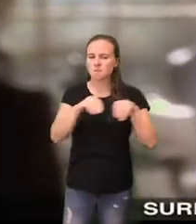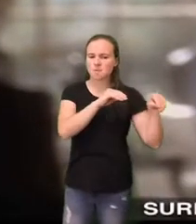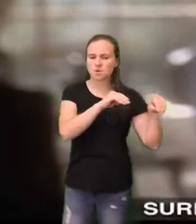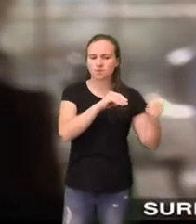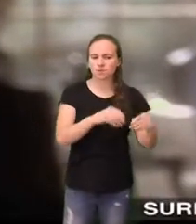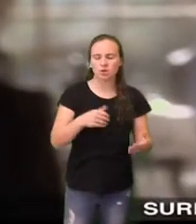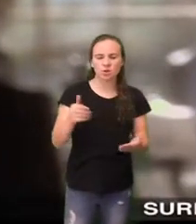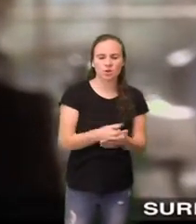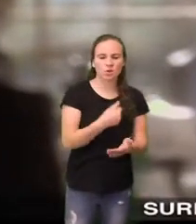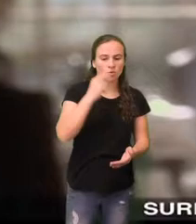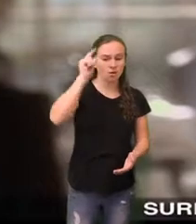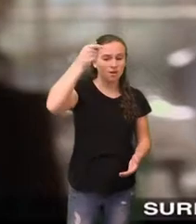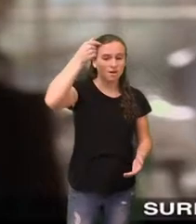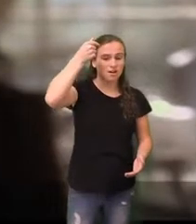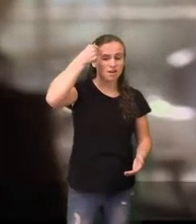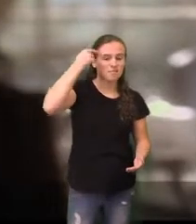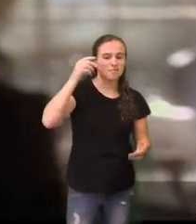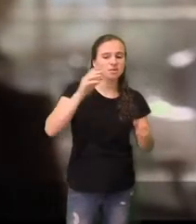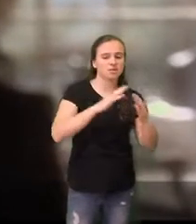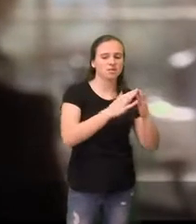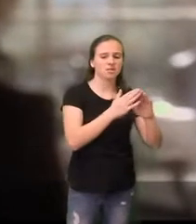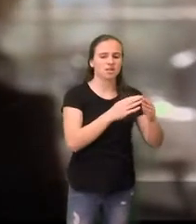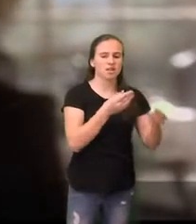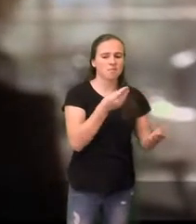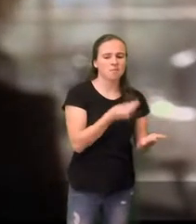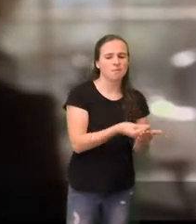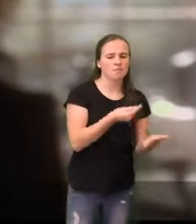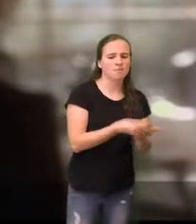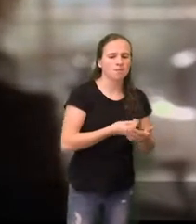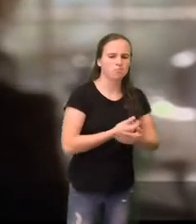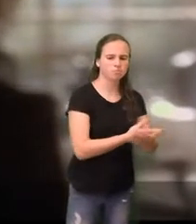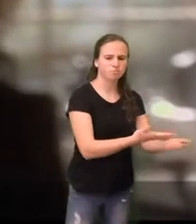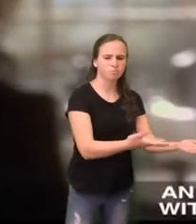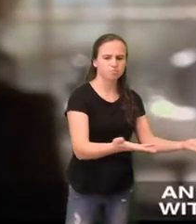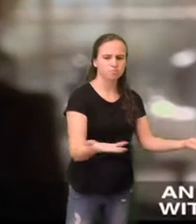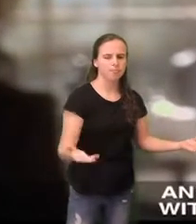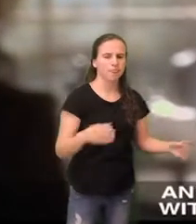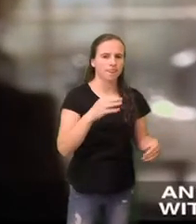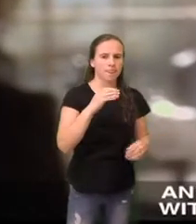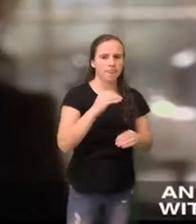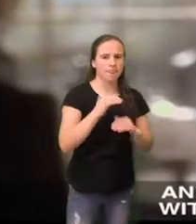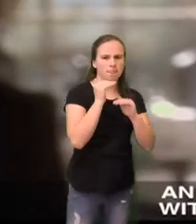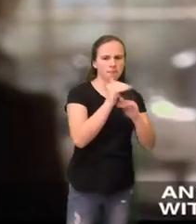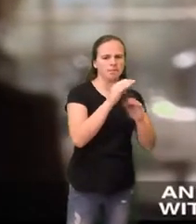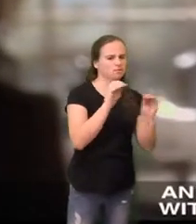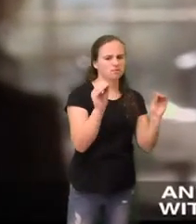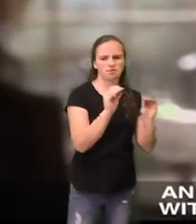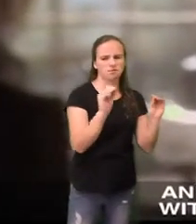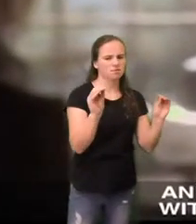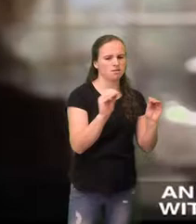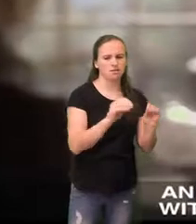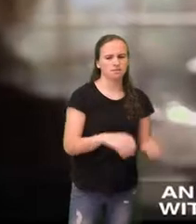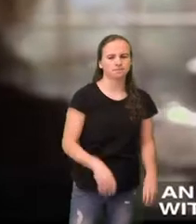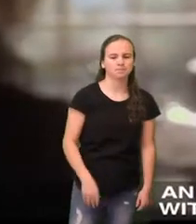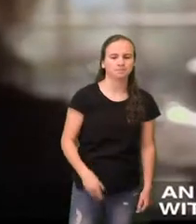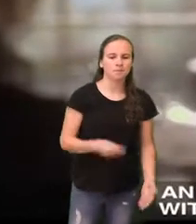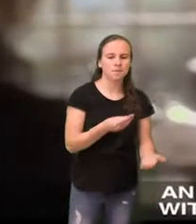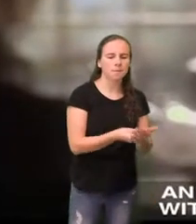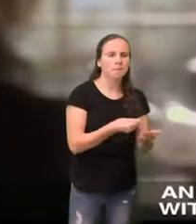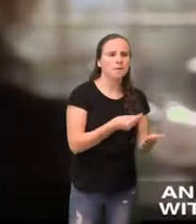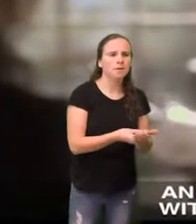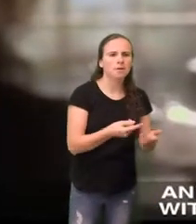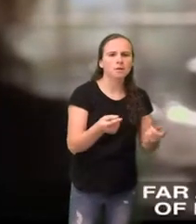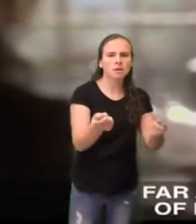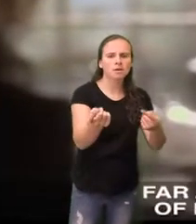surrounded by walls of gold, gold flowing in from all our pockets. And they'll live in this Eden with their